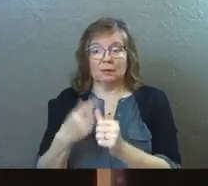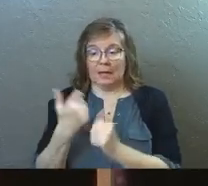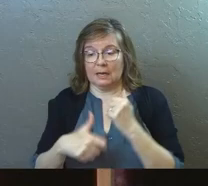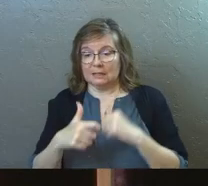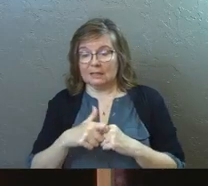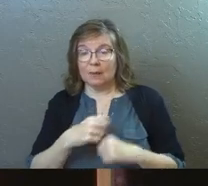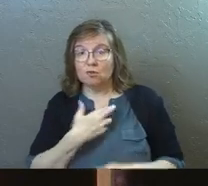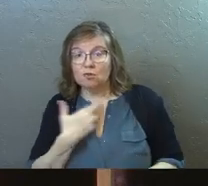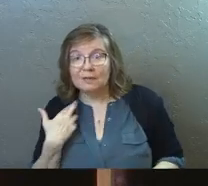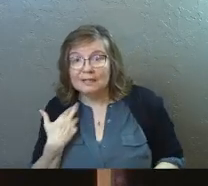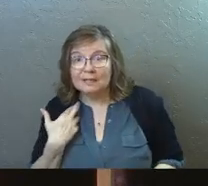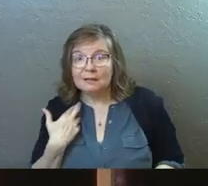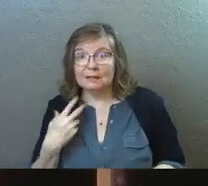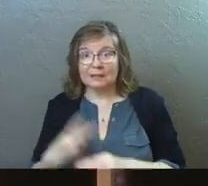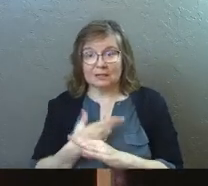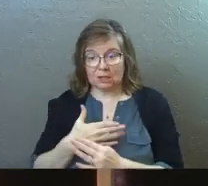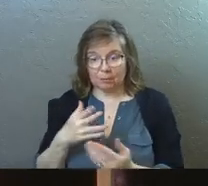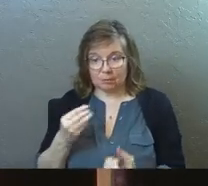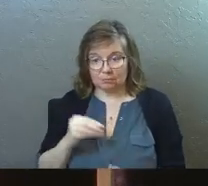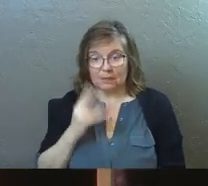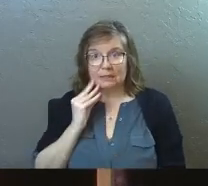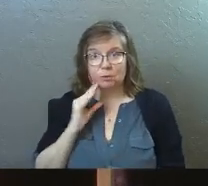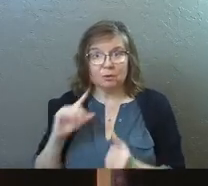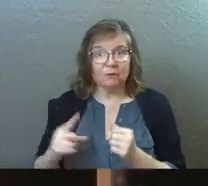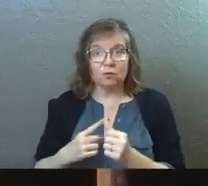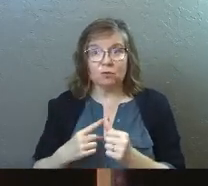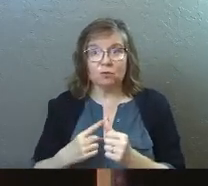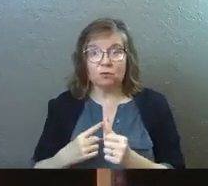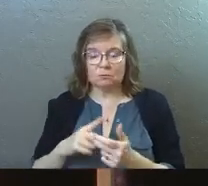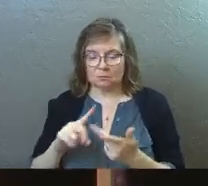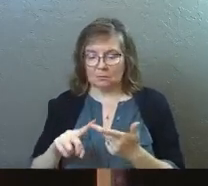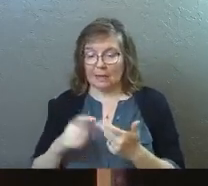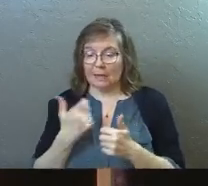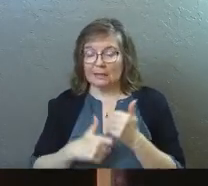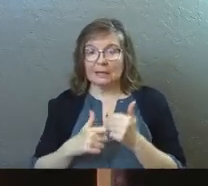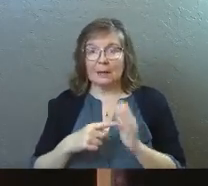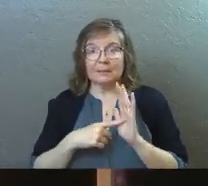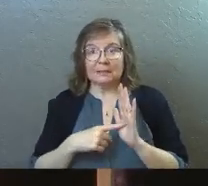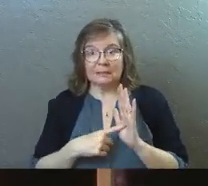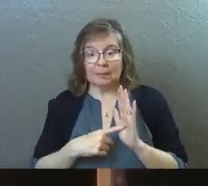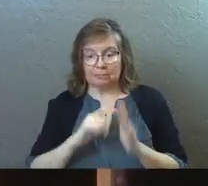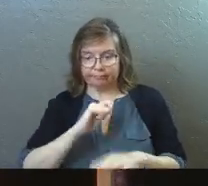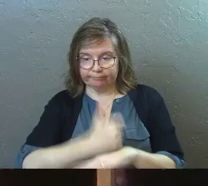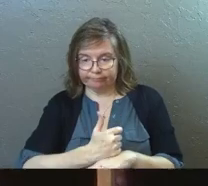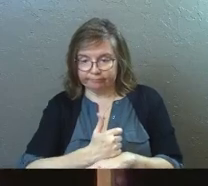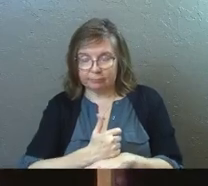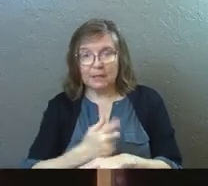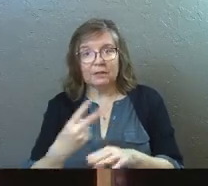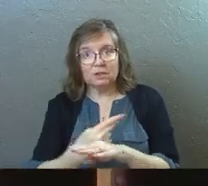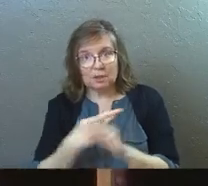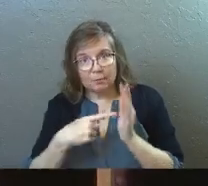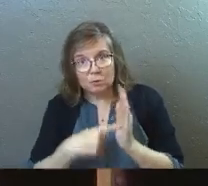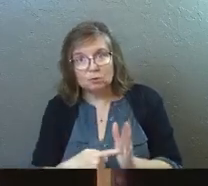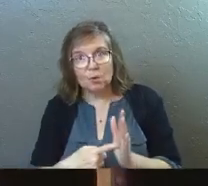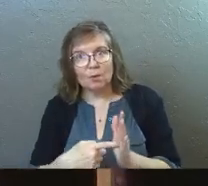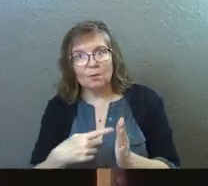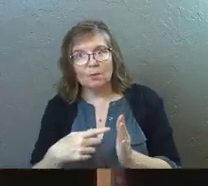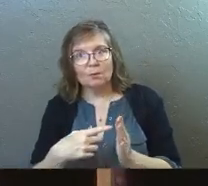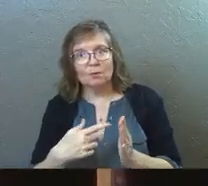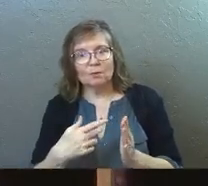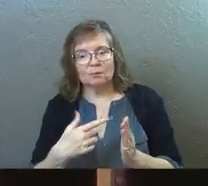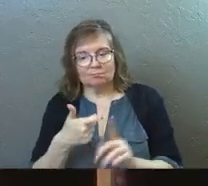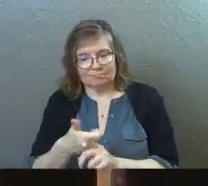Anytime there's risk, the shepherd goes into it first. Anytime an example needs to be set, the shepherd sets the